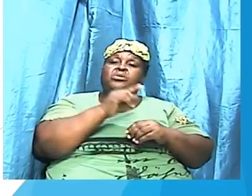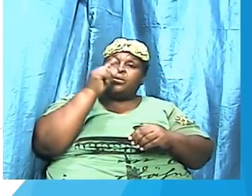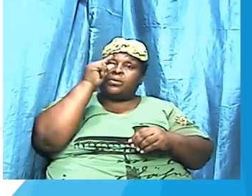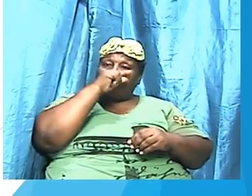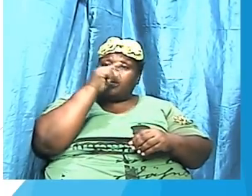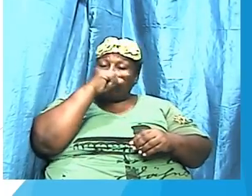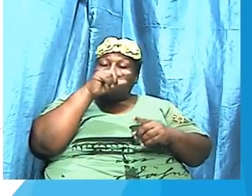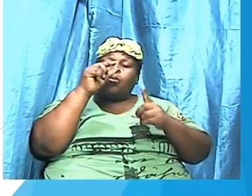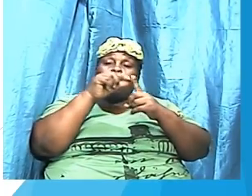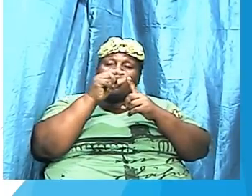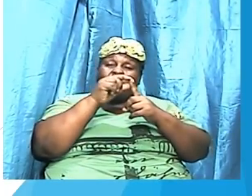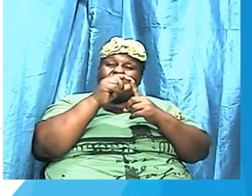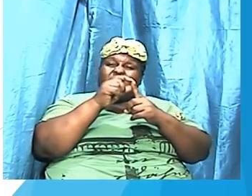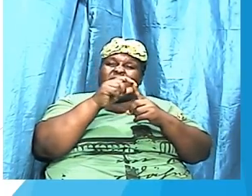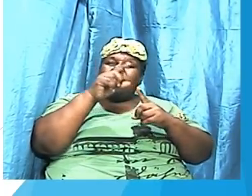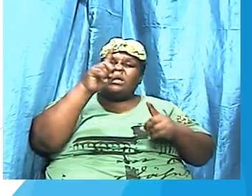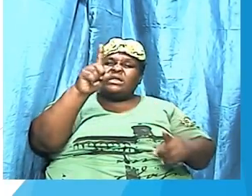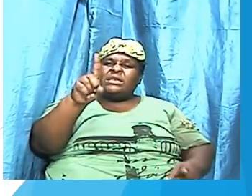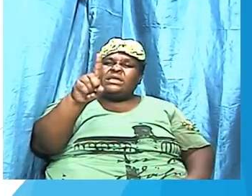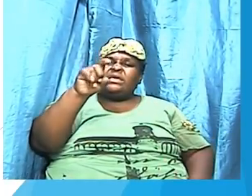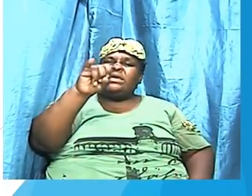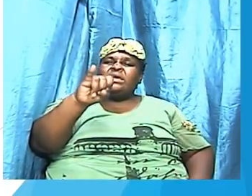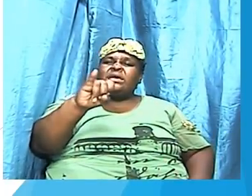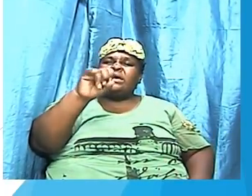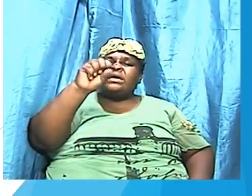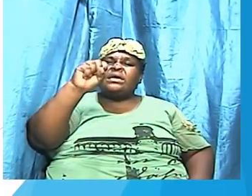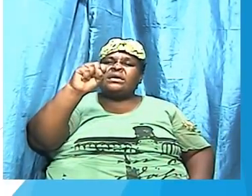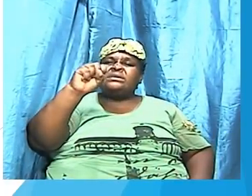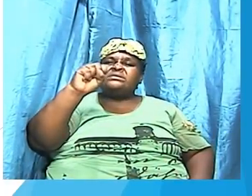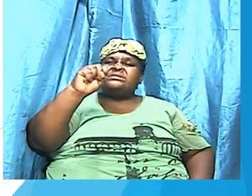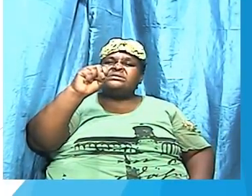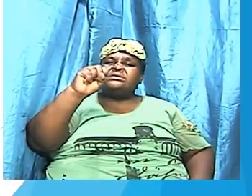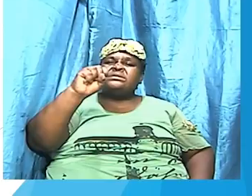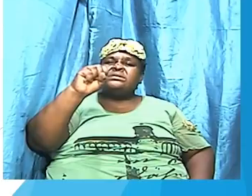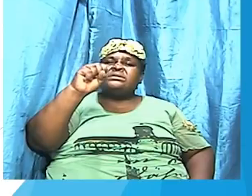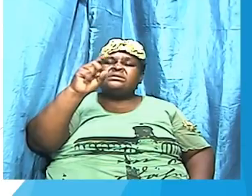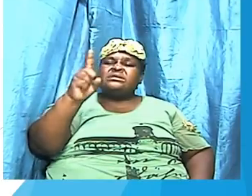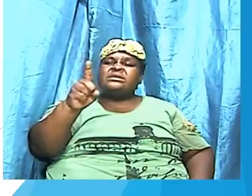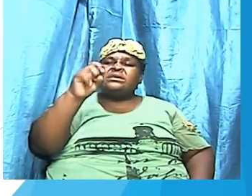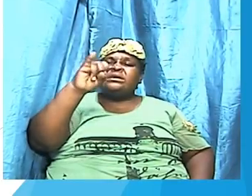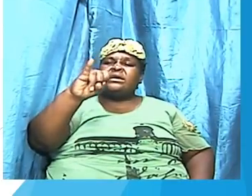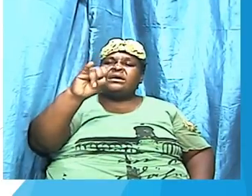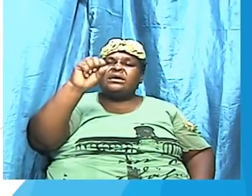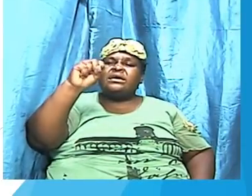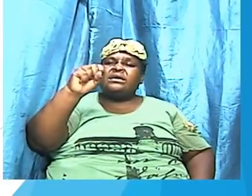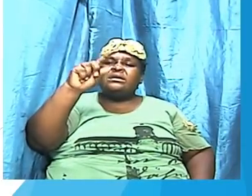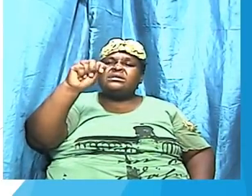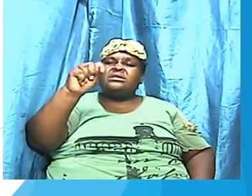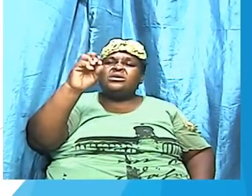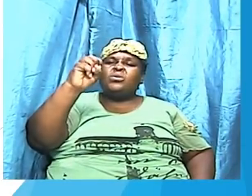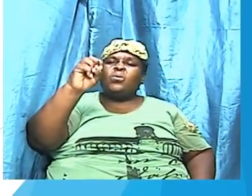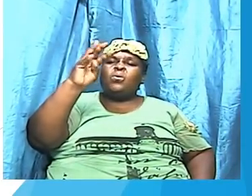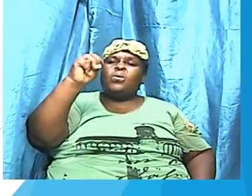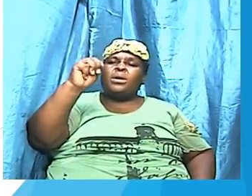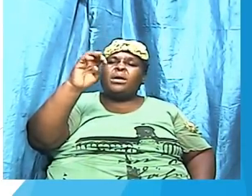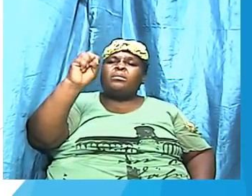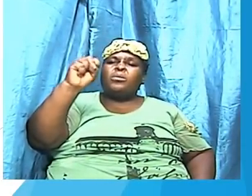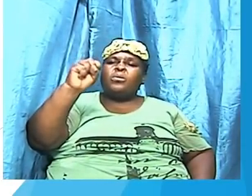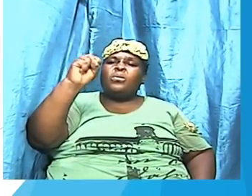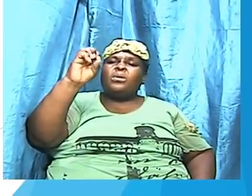word is actually D-I-S D-I-S T-O-M-O-S